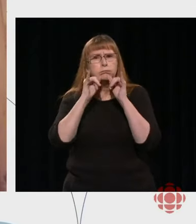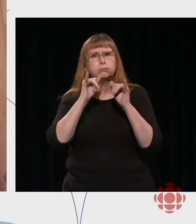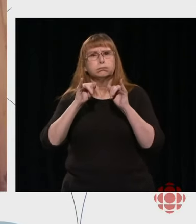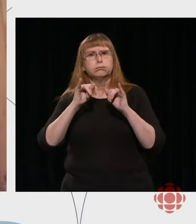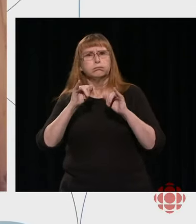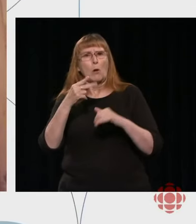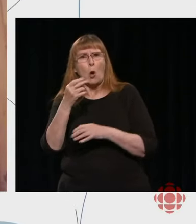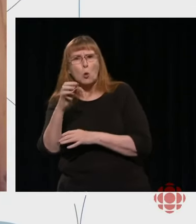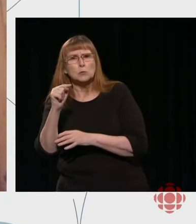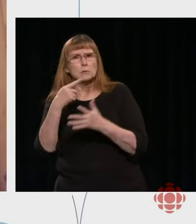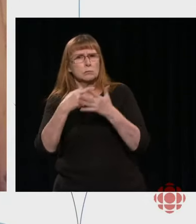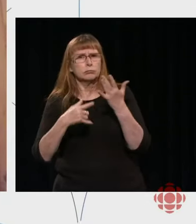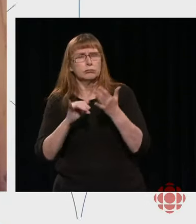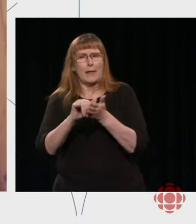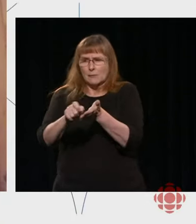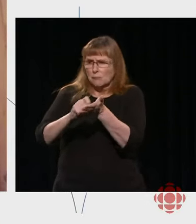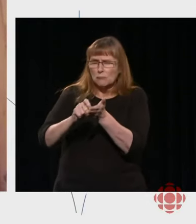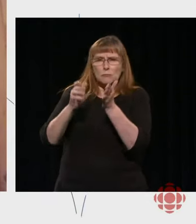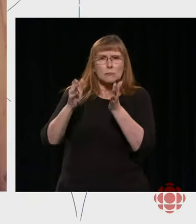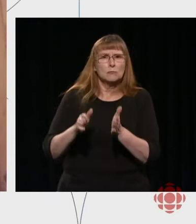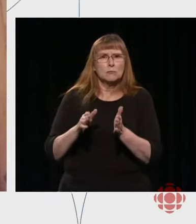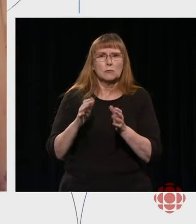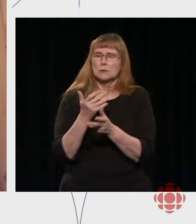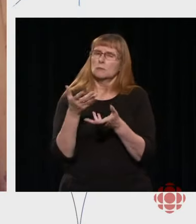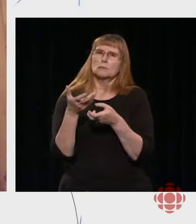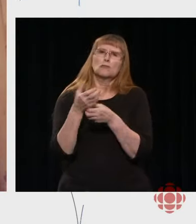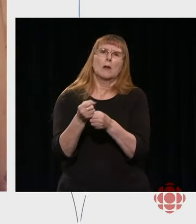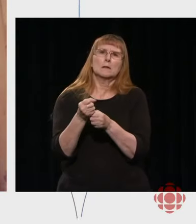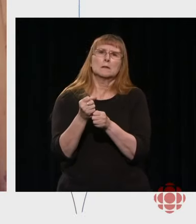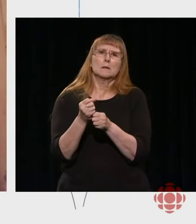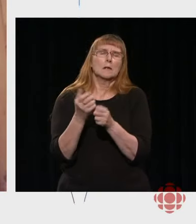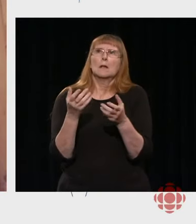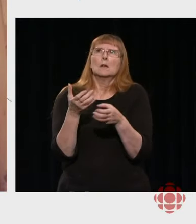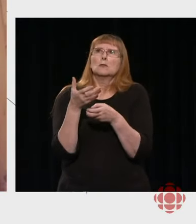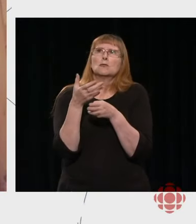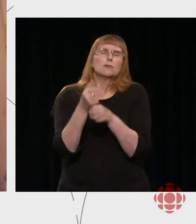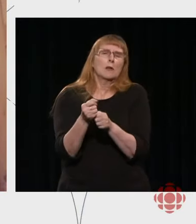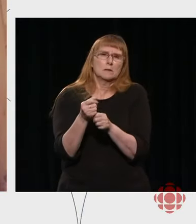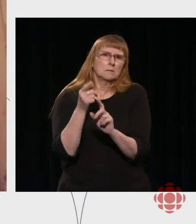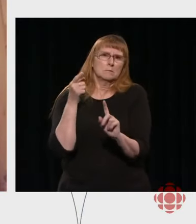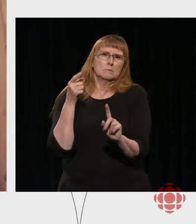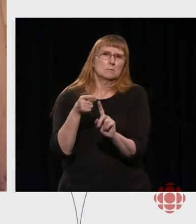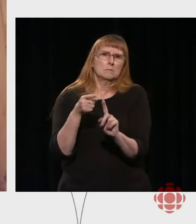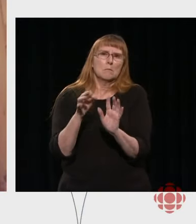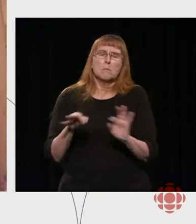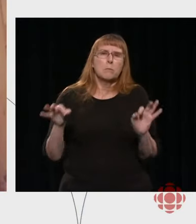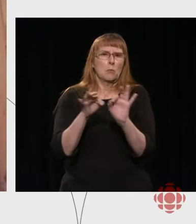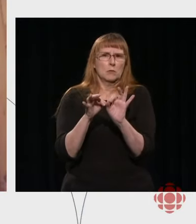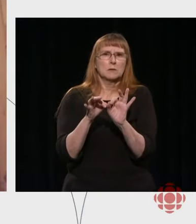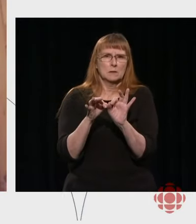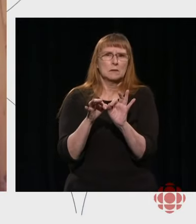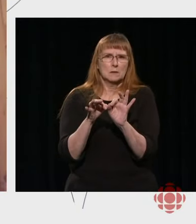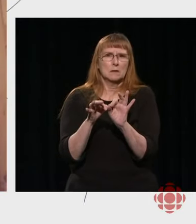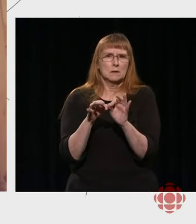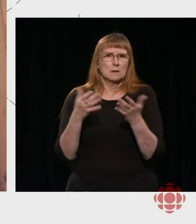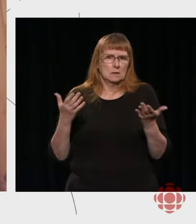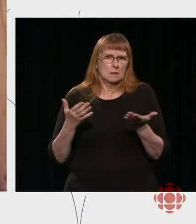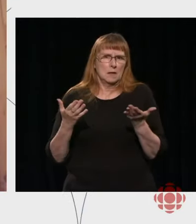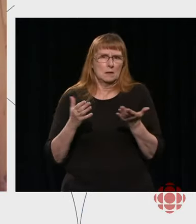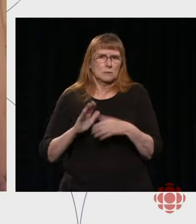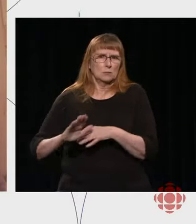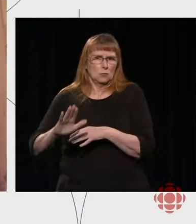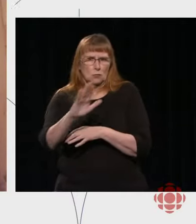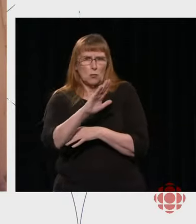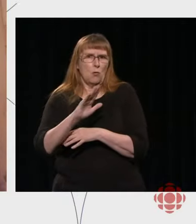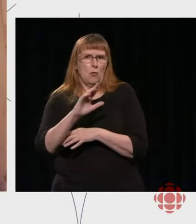Because at the end of the day, if the trust factor's gone, we've really lost what is most important to us as a public broadcaster. So